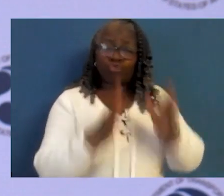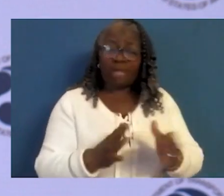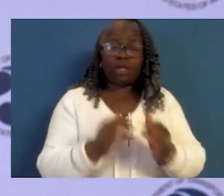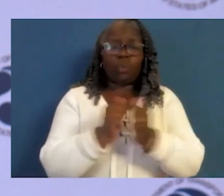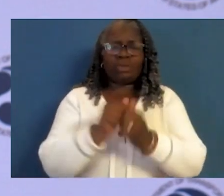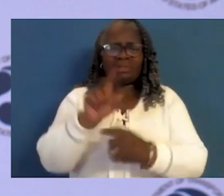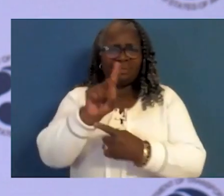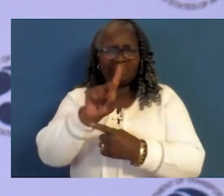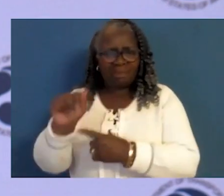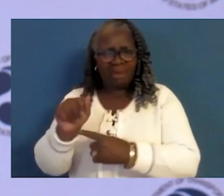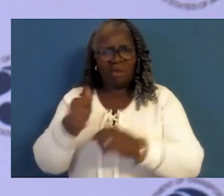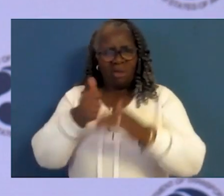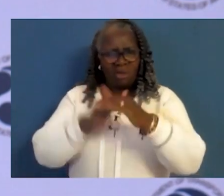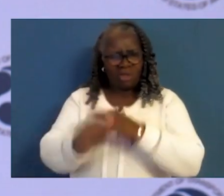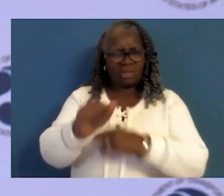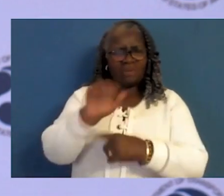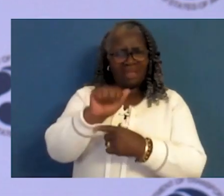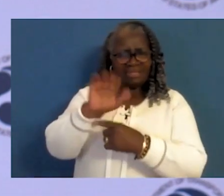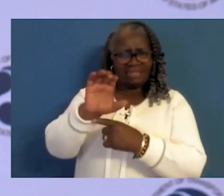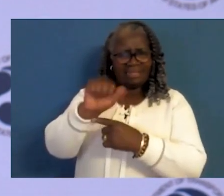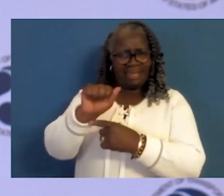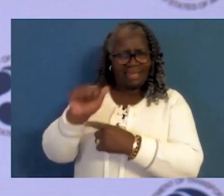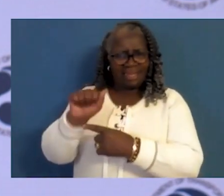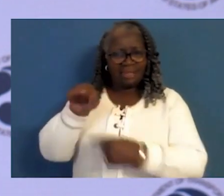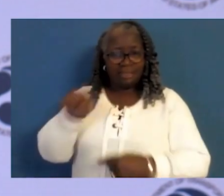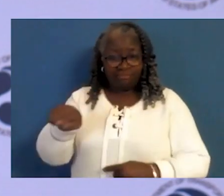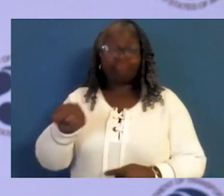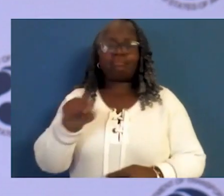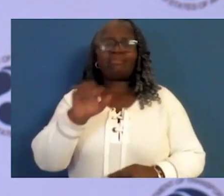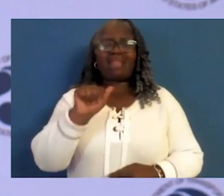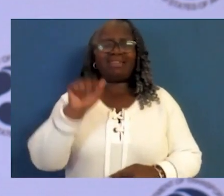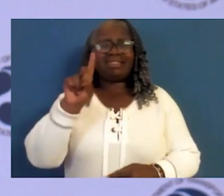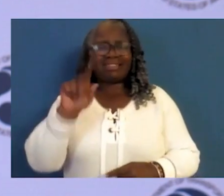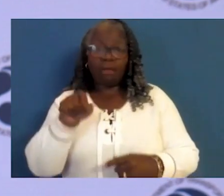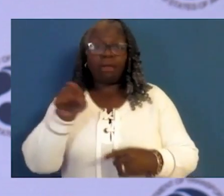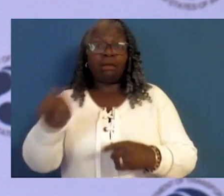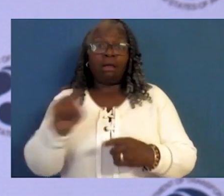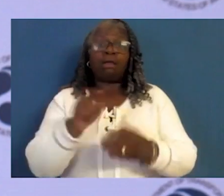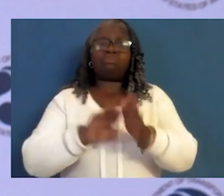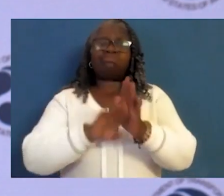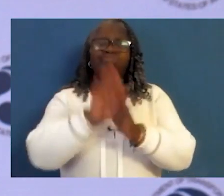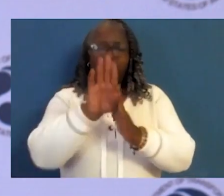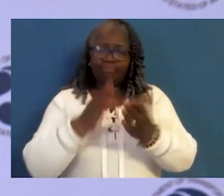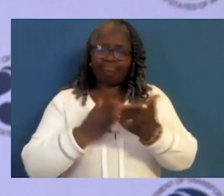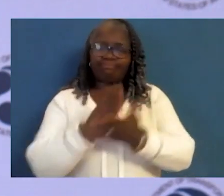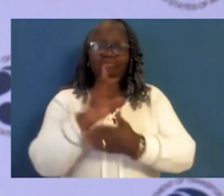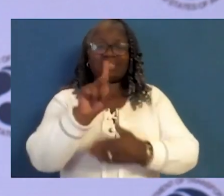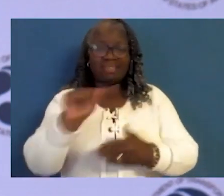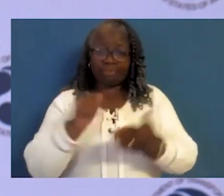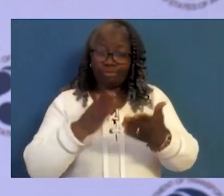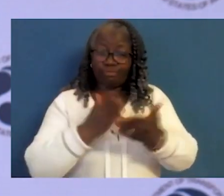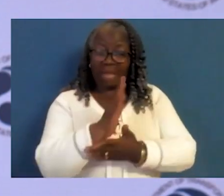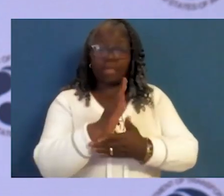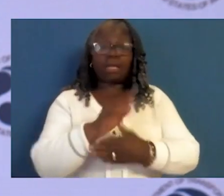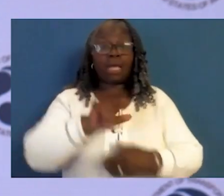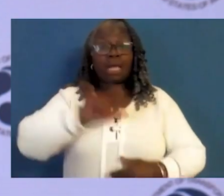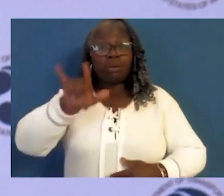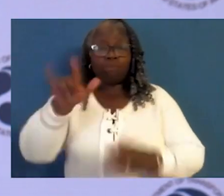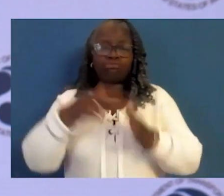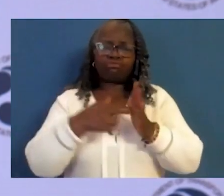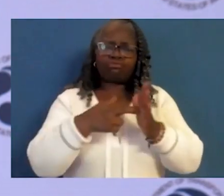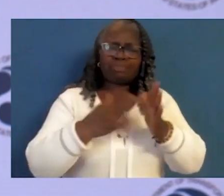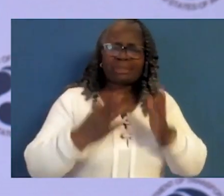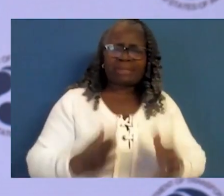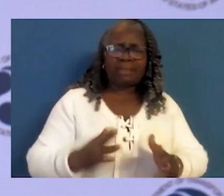under the Air Carrier Access Act, which DOT developed with the participation of disability rights advocates, airline representatives,